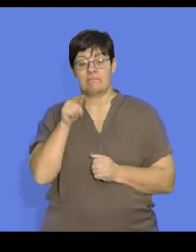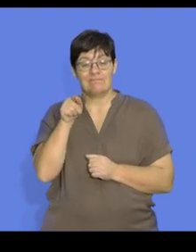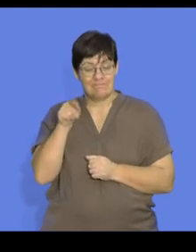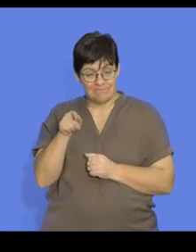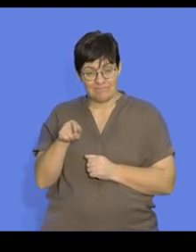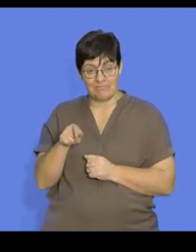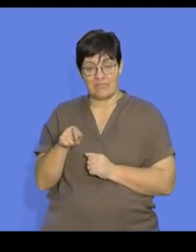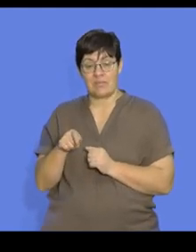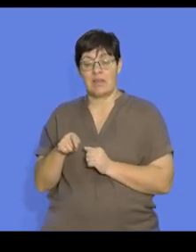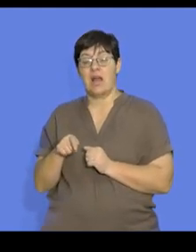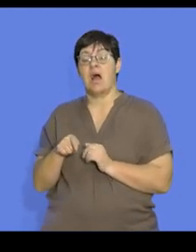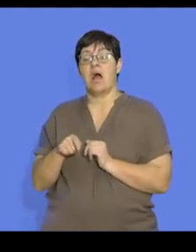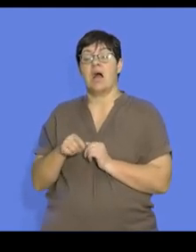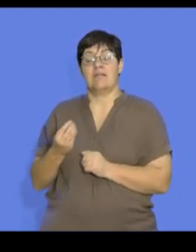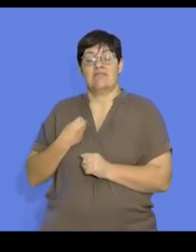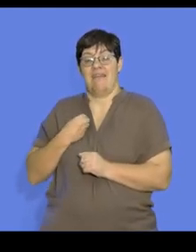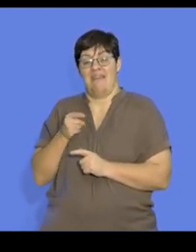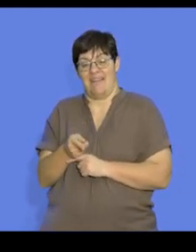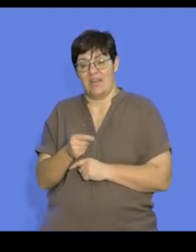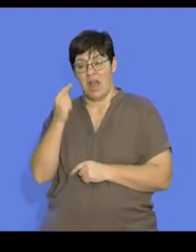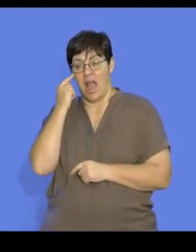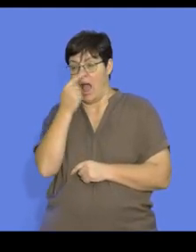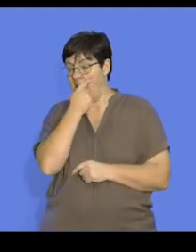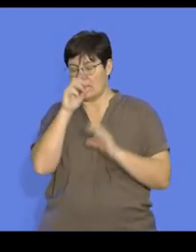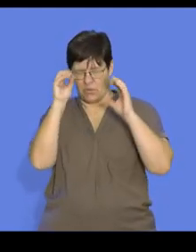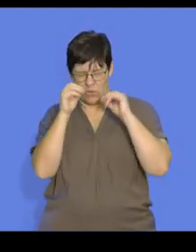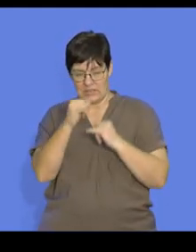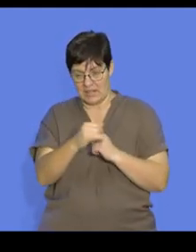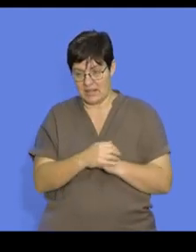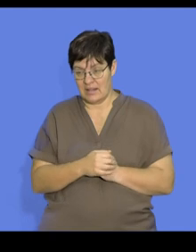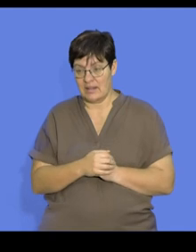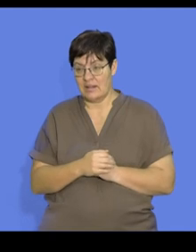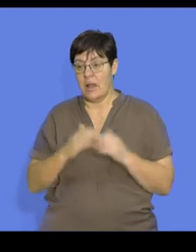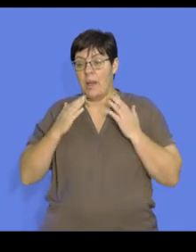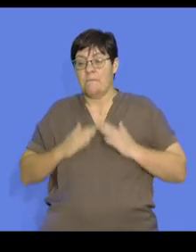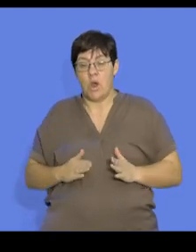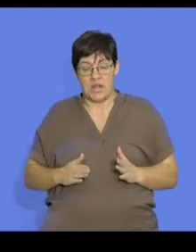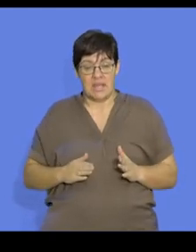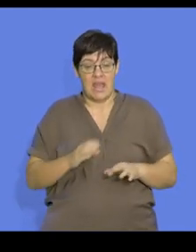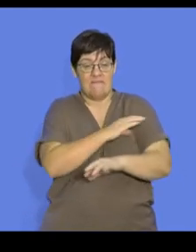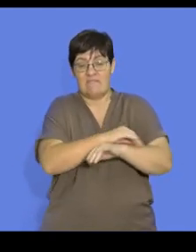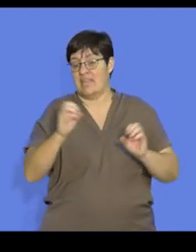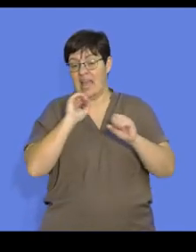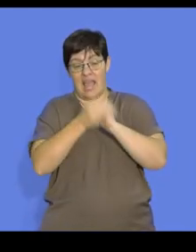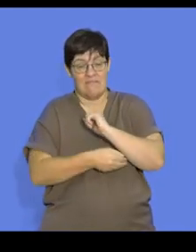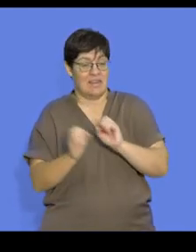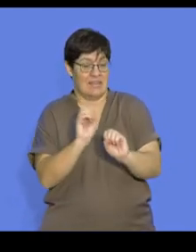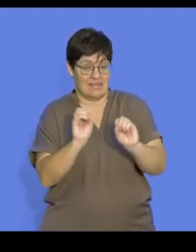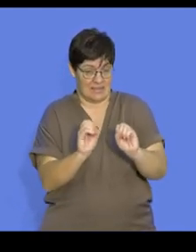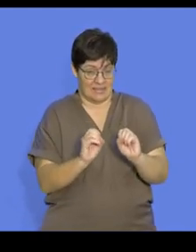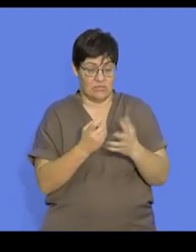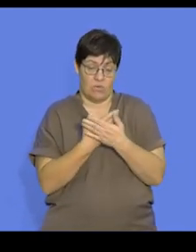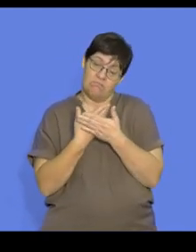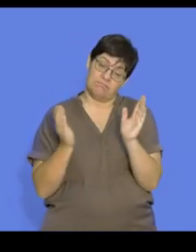And here's a classic image of the young. You'll find that the eyes are closed. You'll find that the body has no covering,